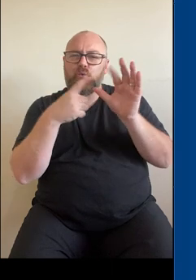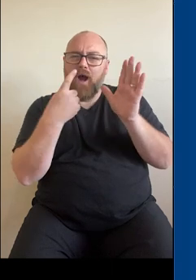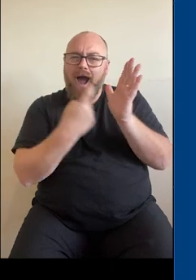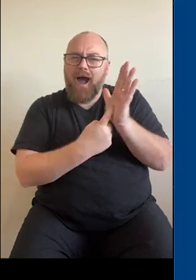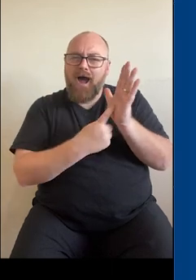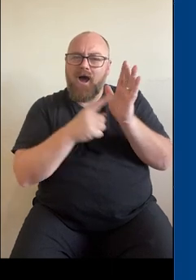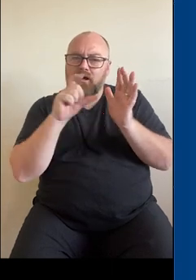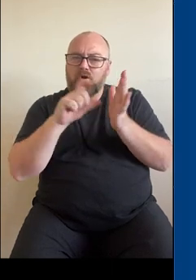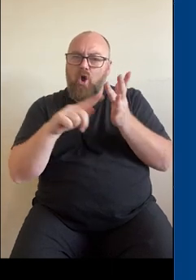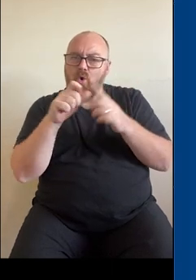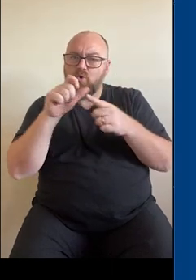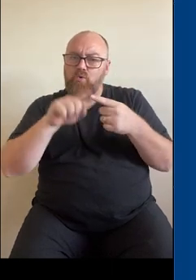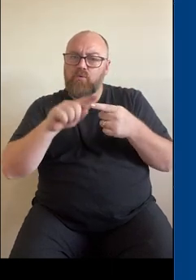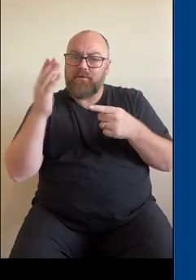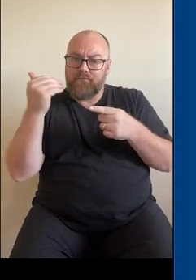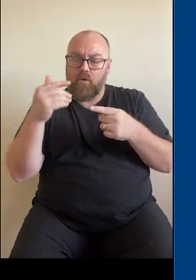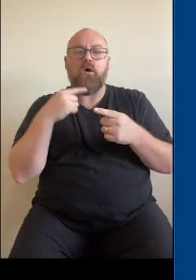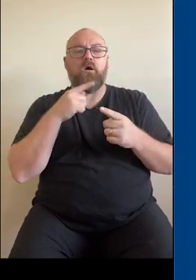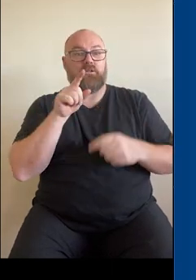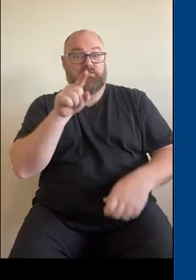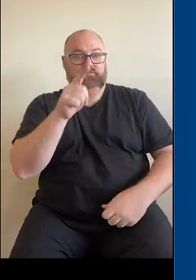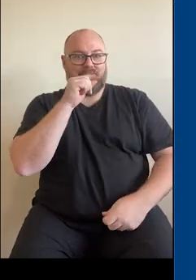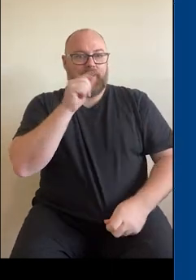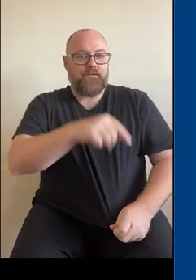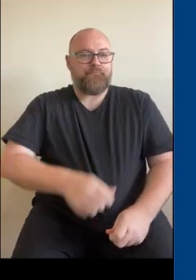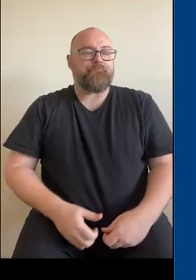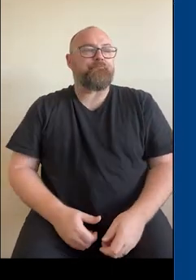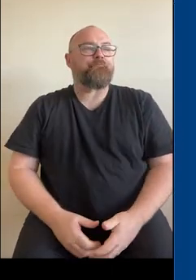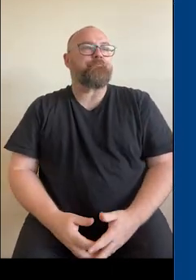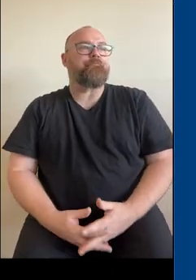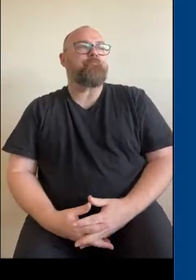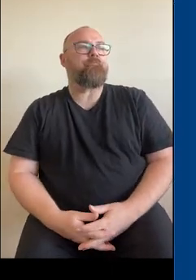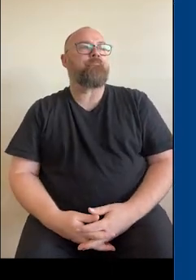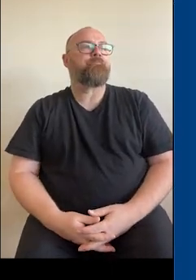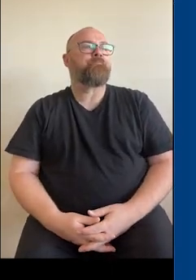the link, you can always access via that.